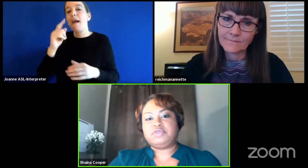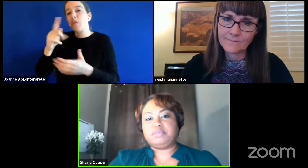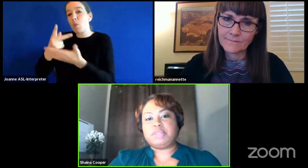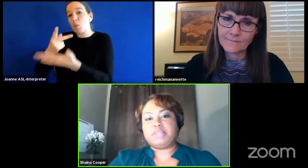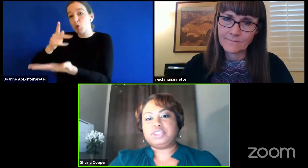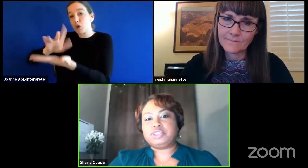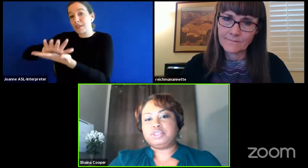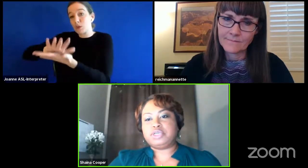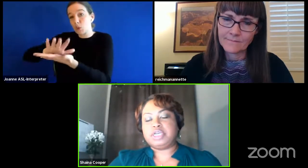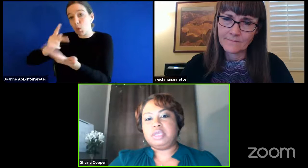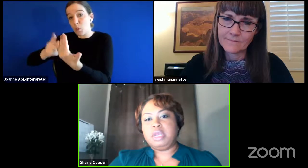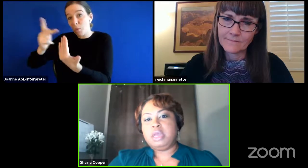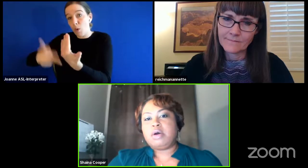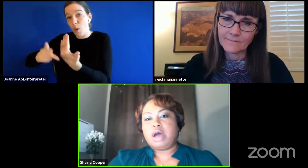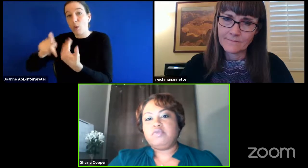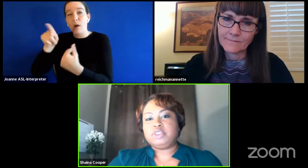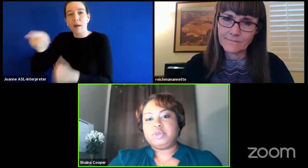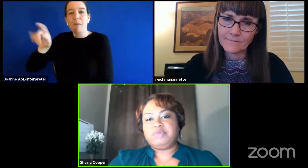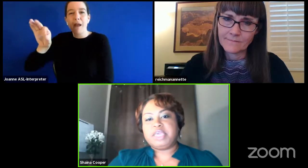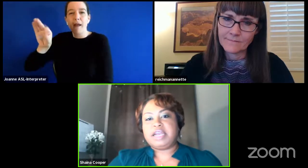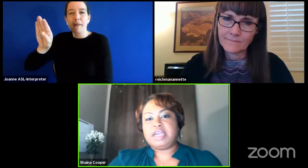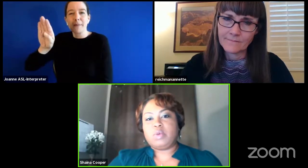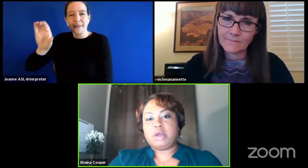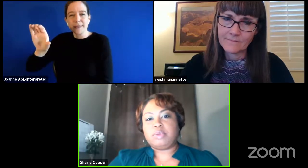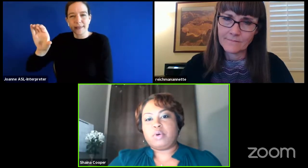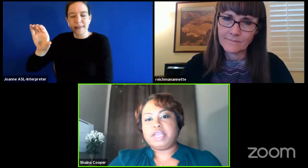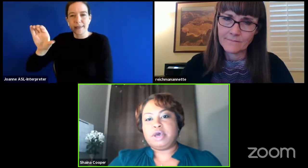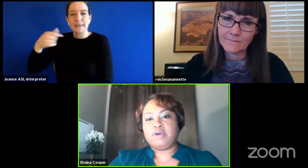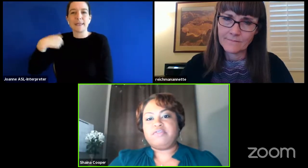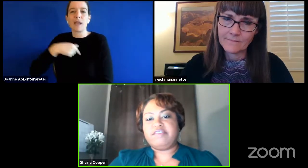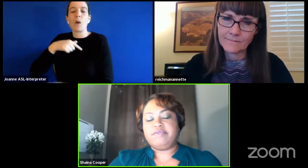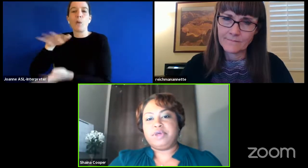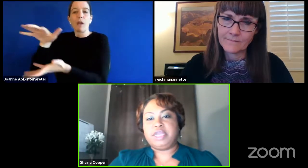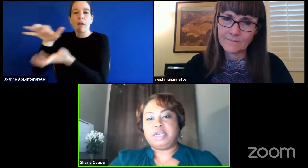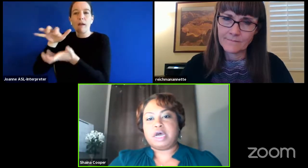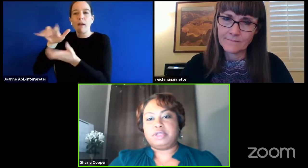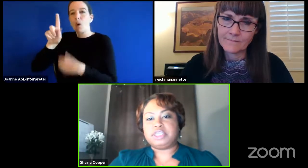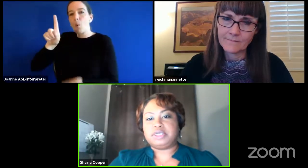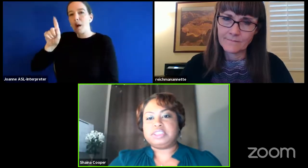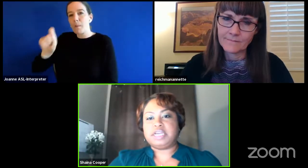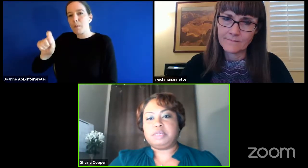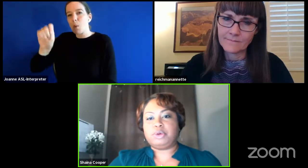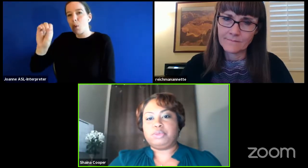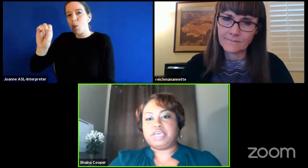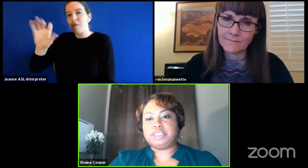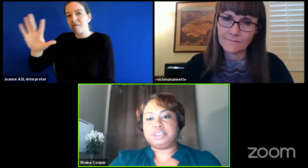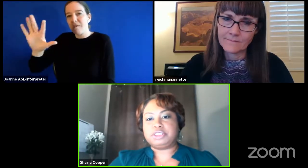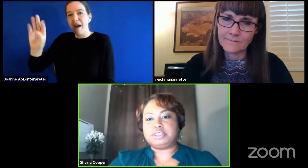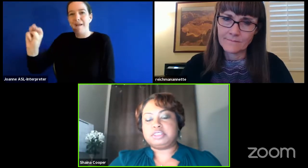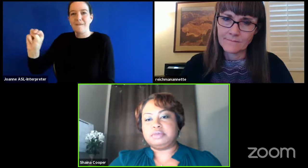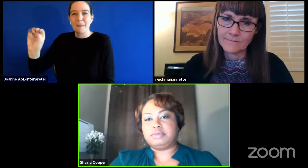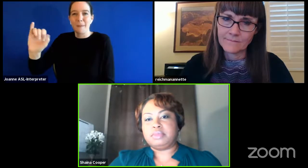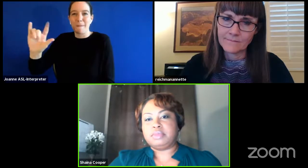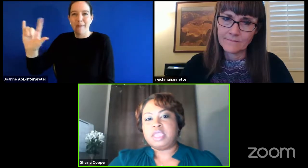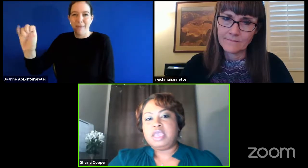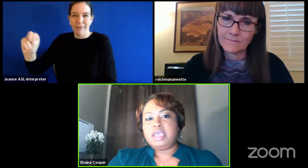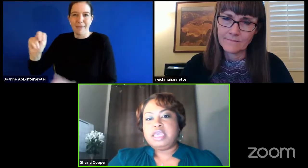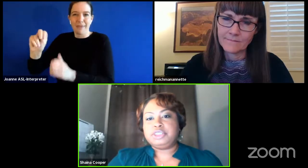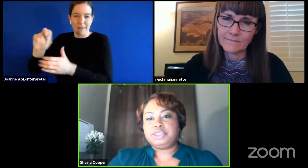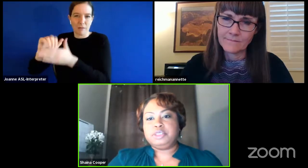foundation for blind children of which we've been getting 1.05 million dollars in our state appropriations